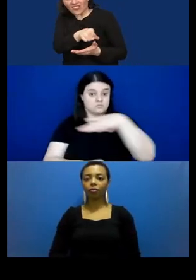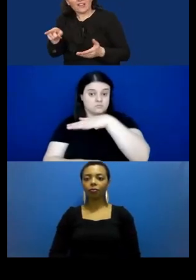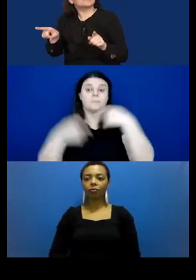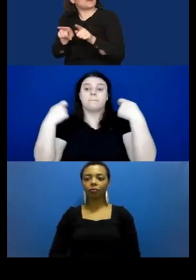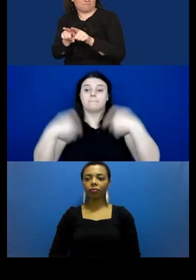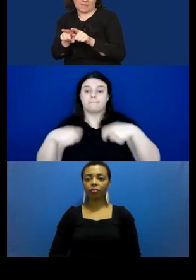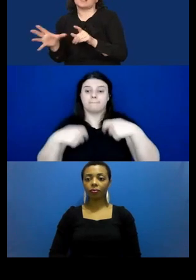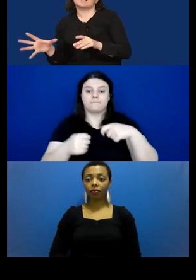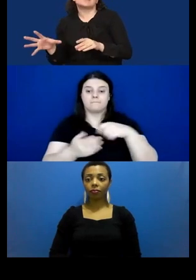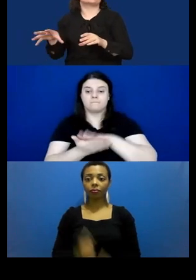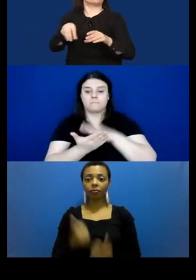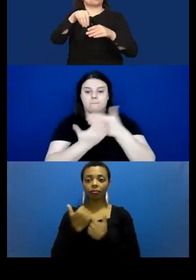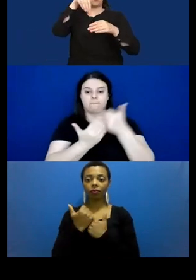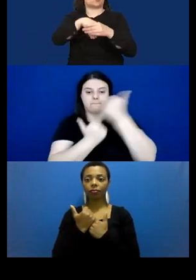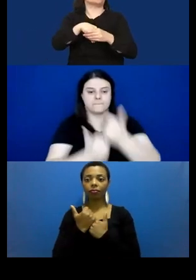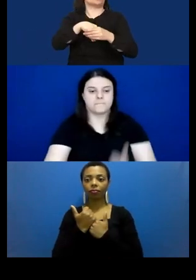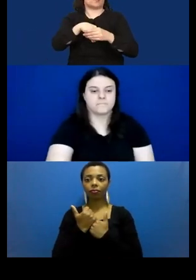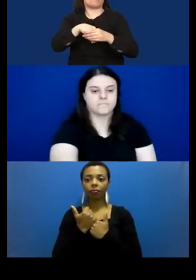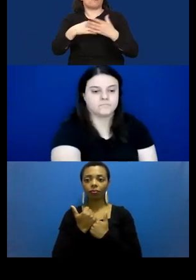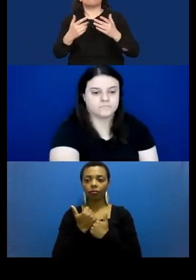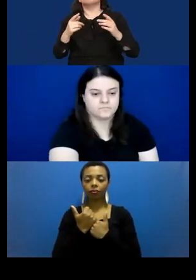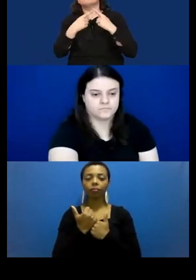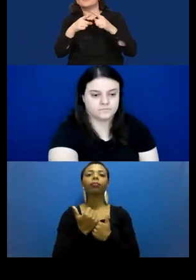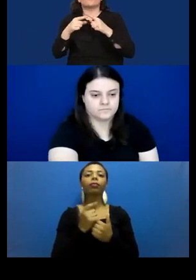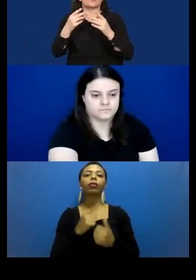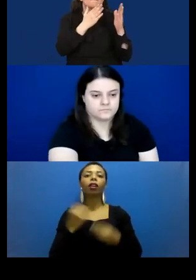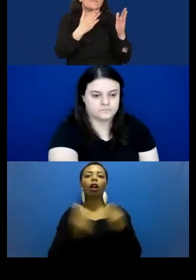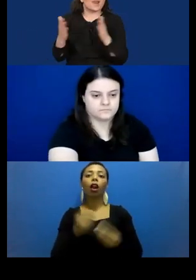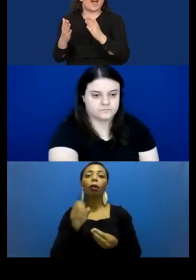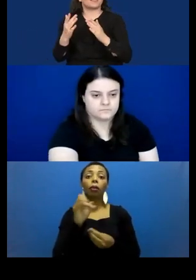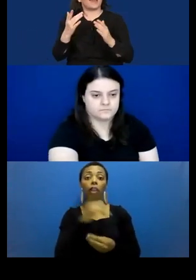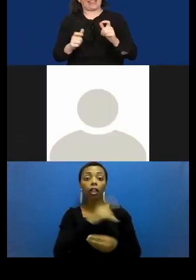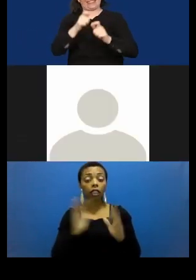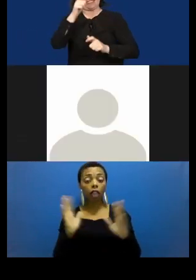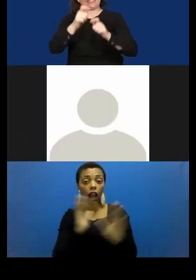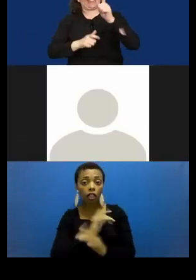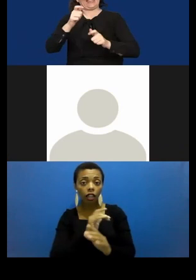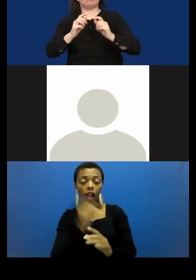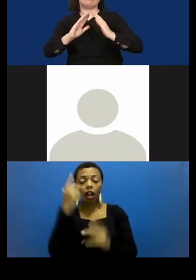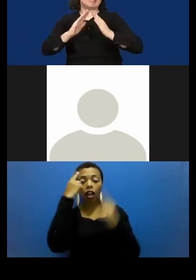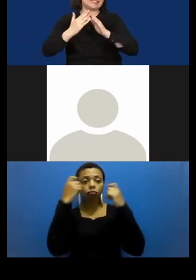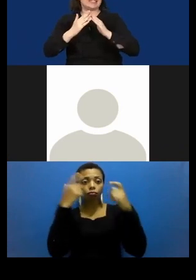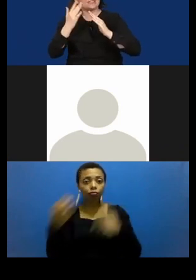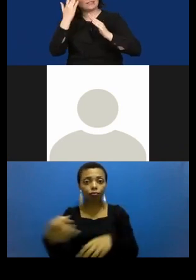should also get more involved in smart city initiatives to ensure that the needs of the affected people